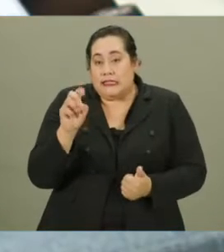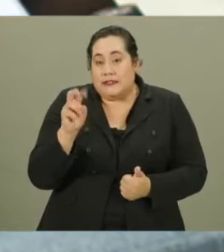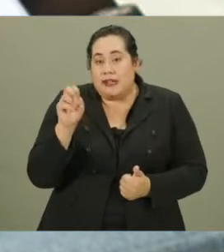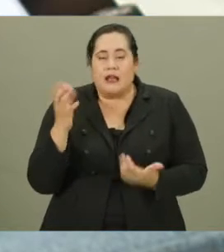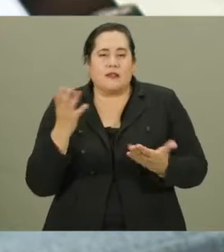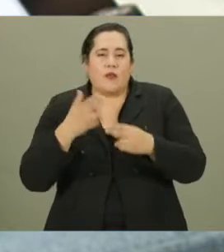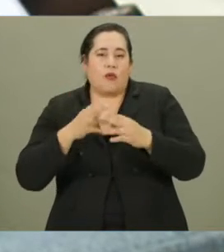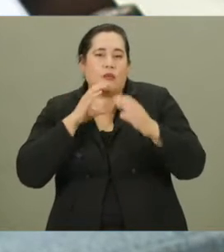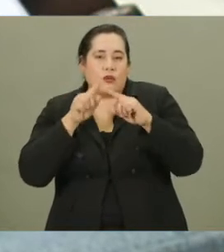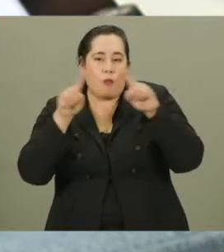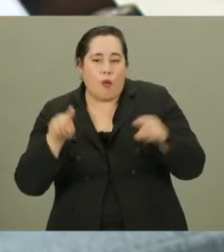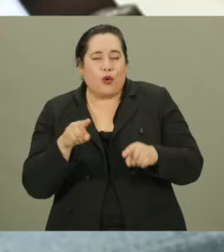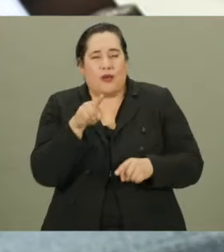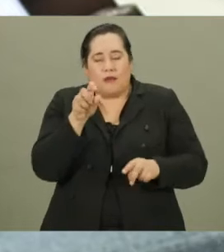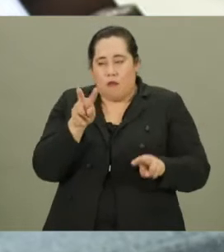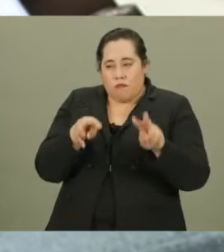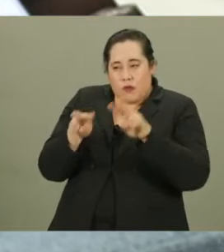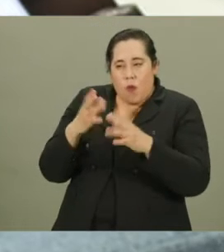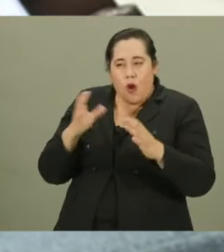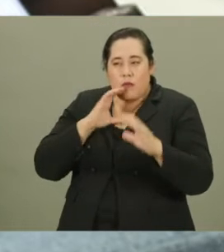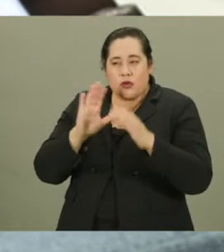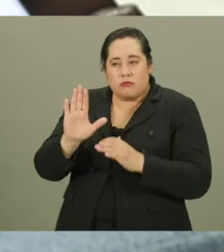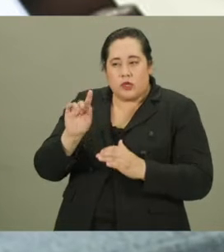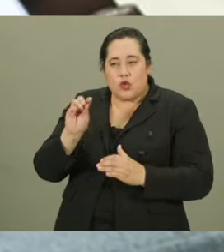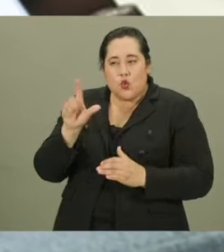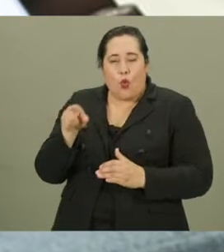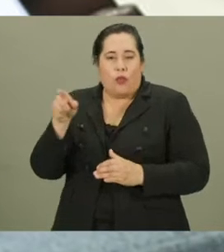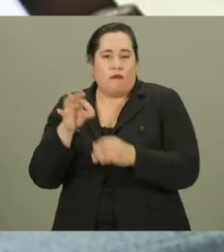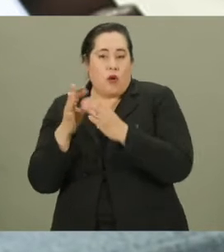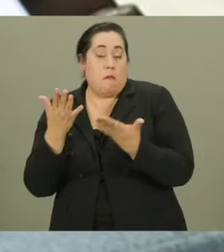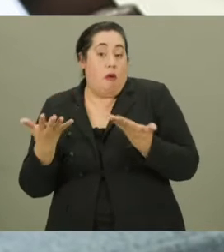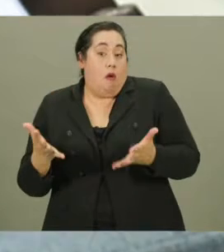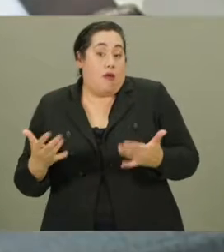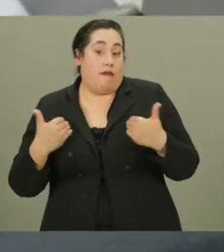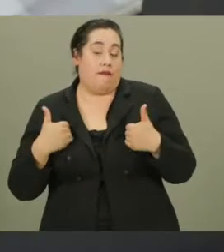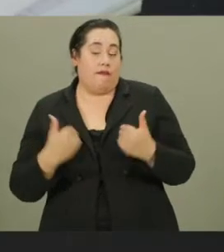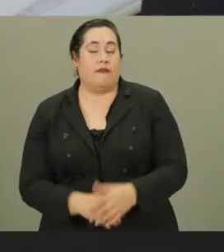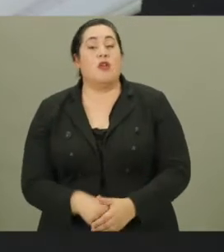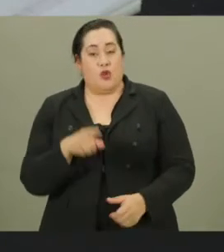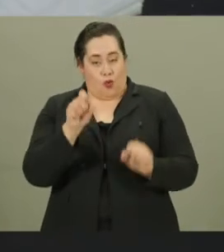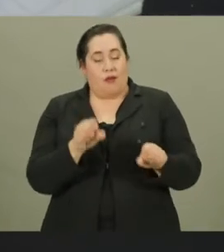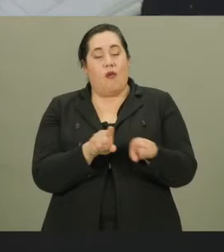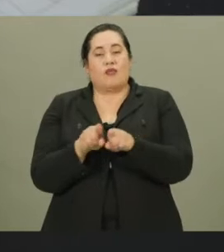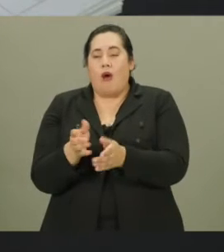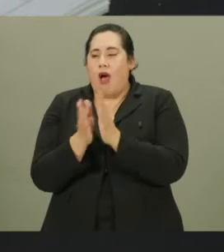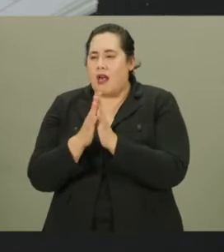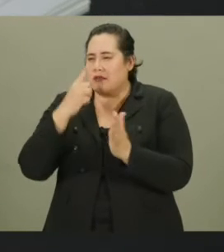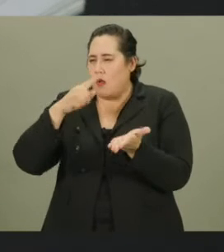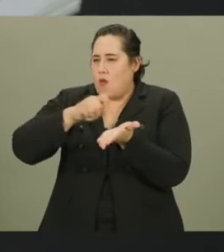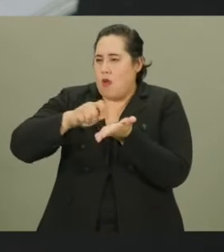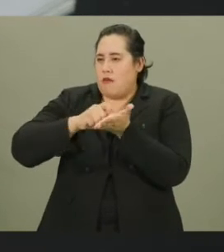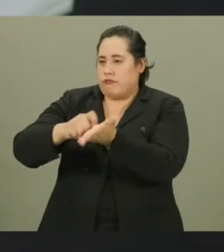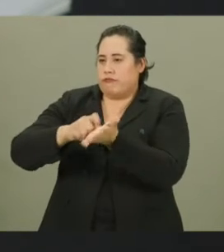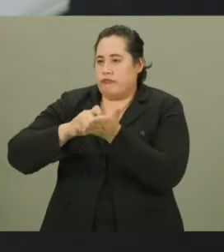communication board, so be observant as to what communication tool the voter might already have. You can also ask